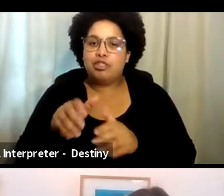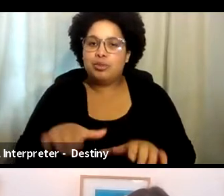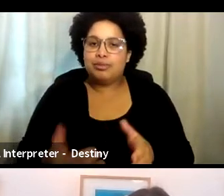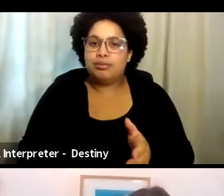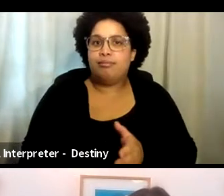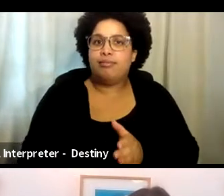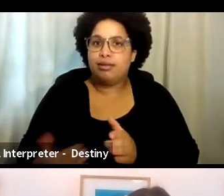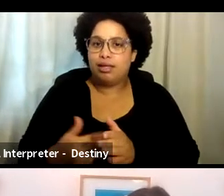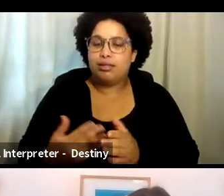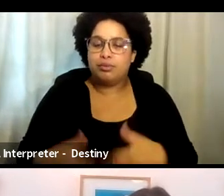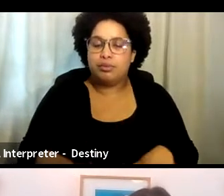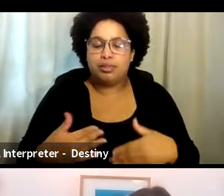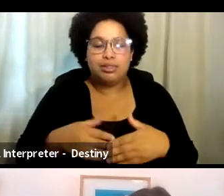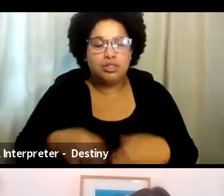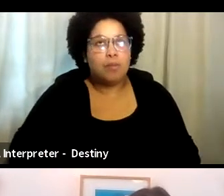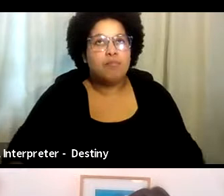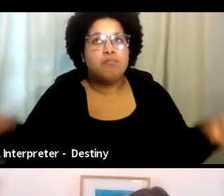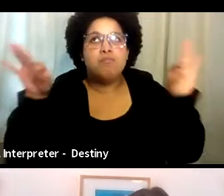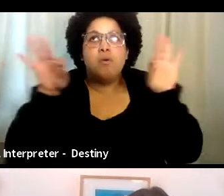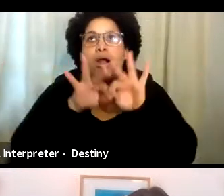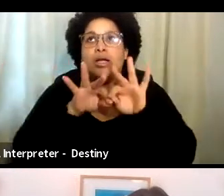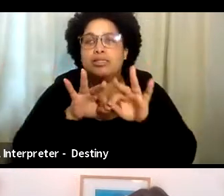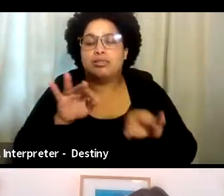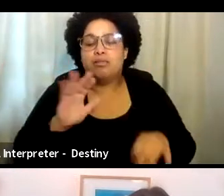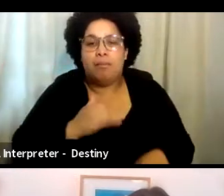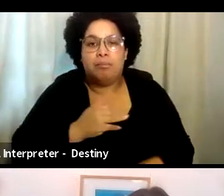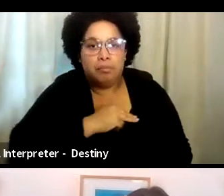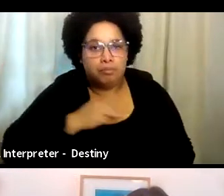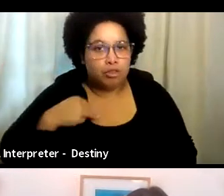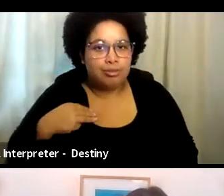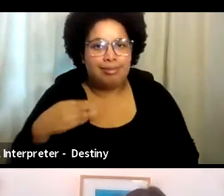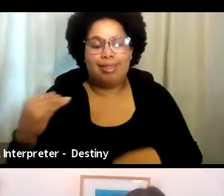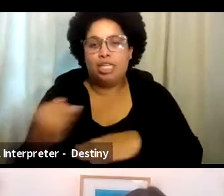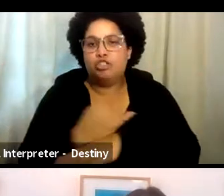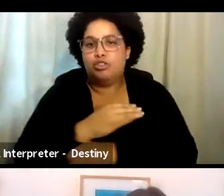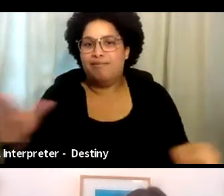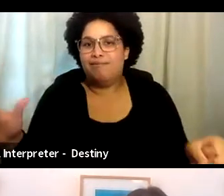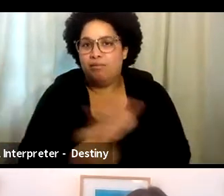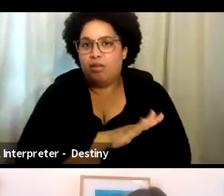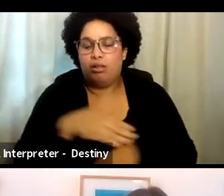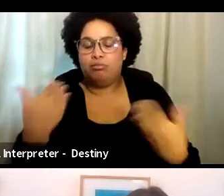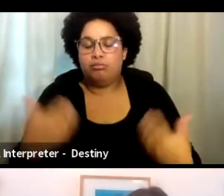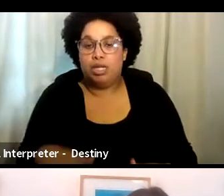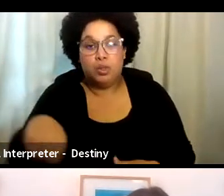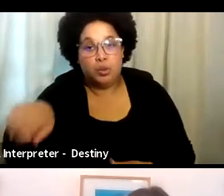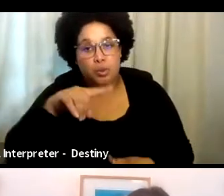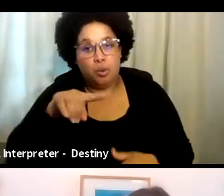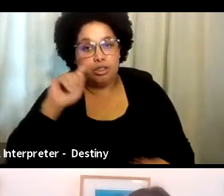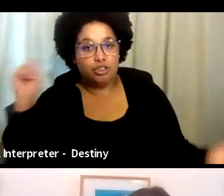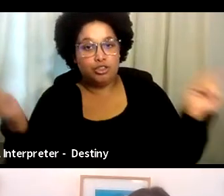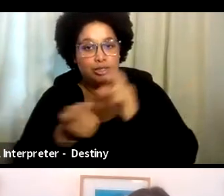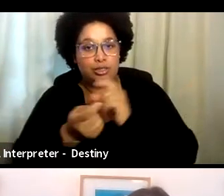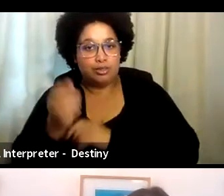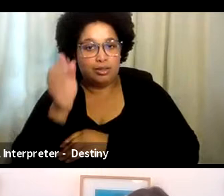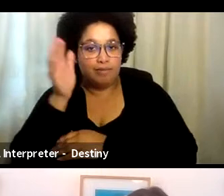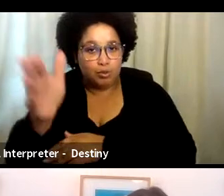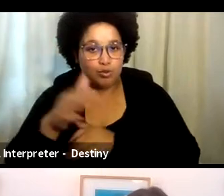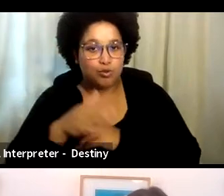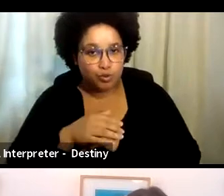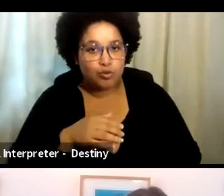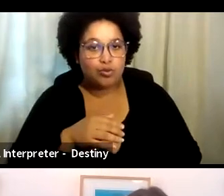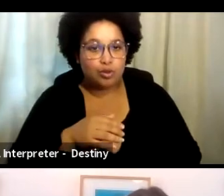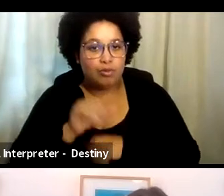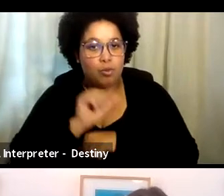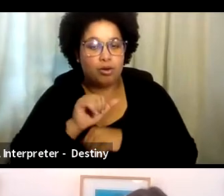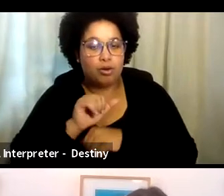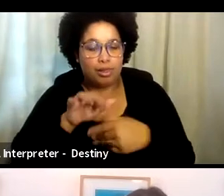to our members, to the org, uh, to the industry as a whole, and you are actually, uh, changing the future, um, of work